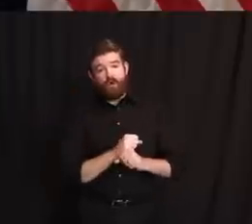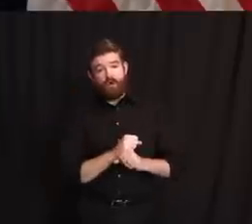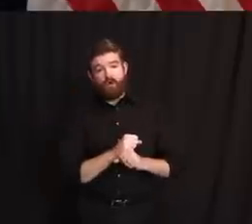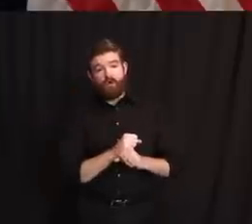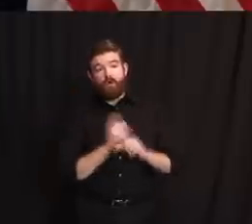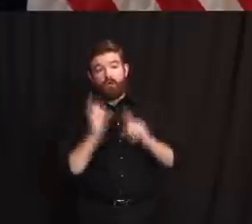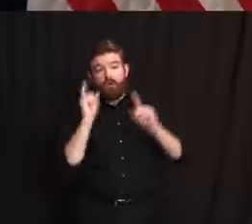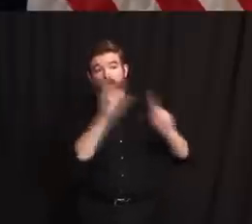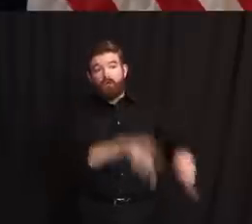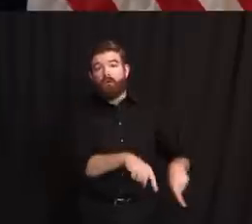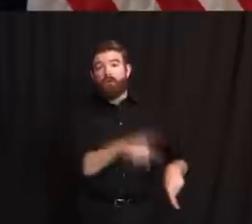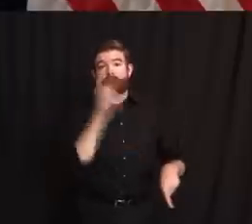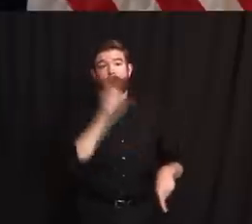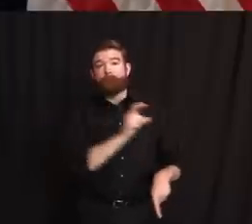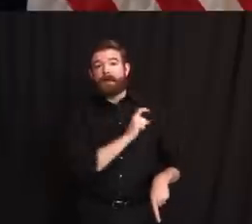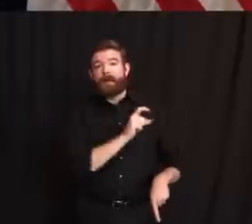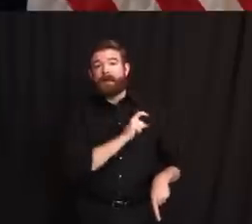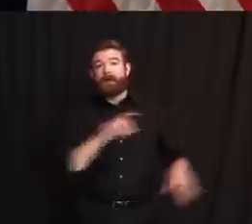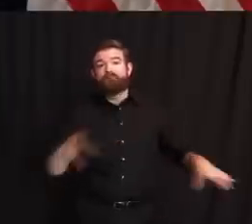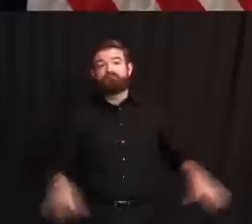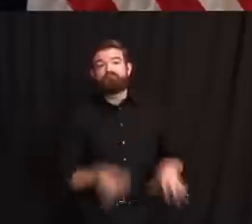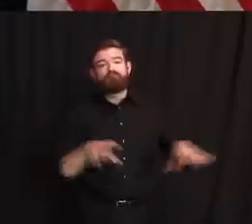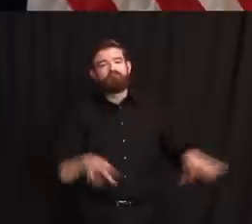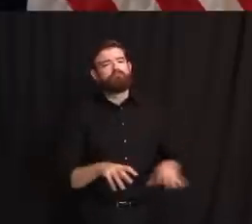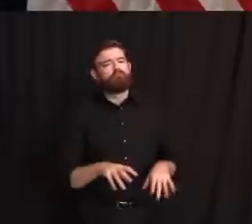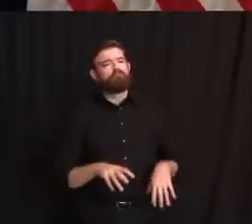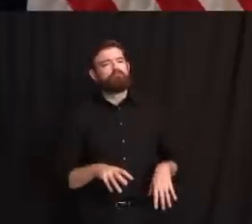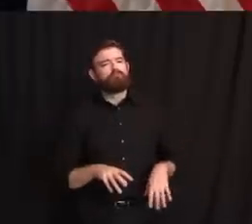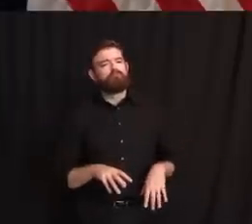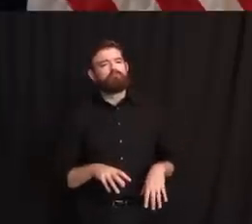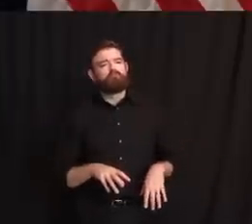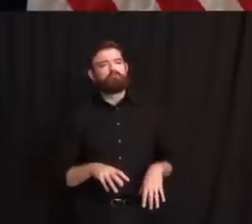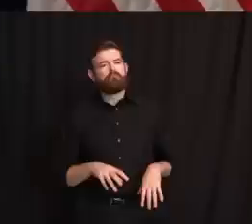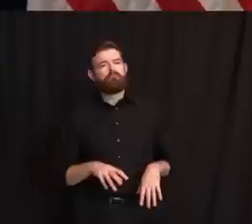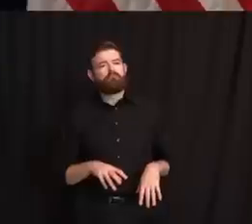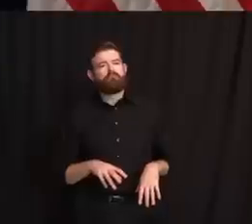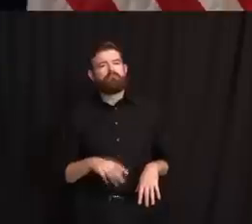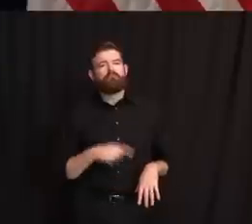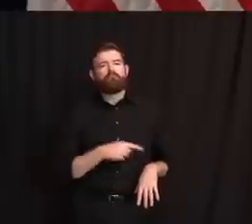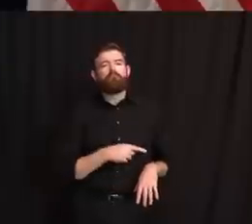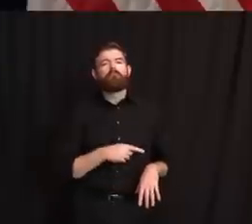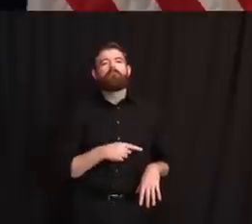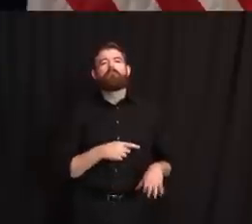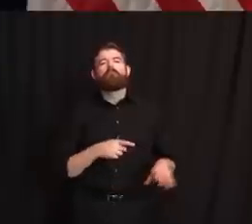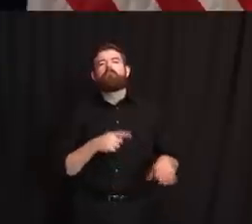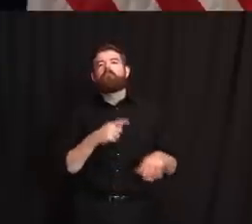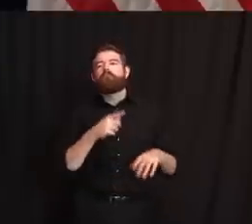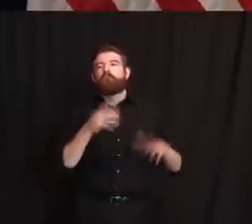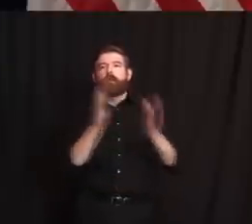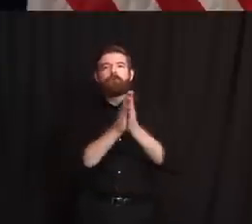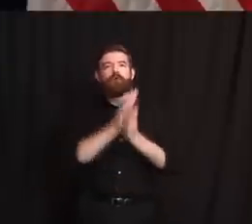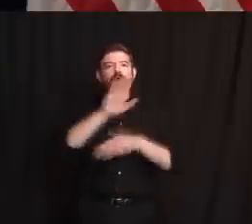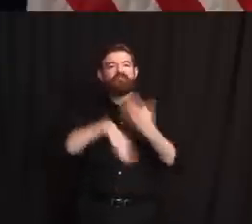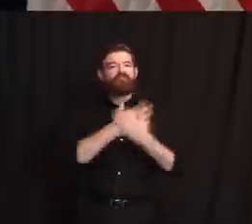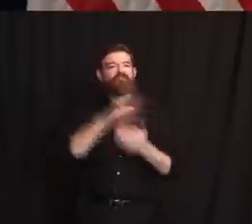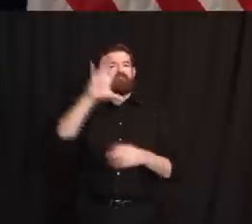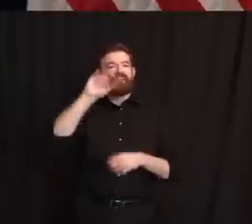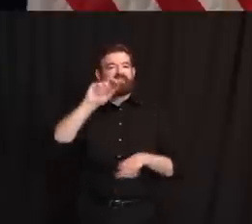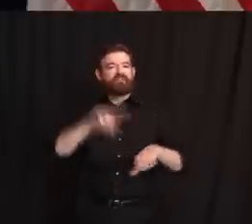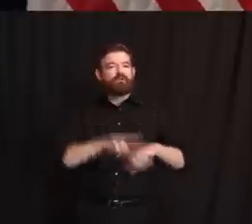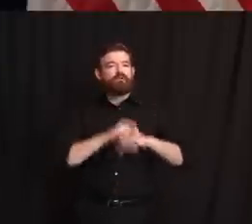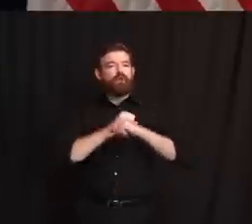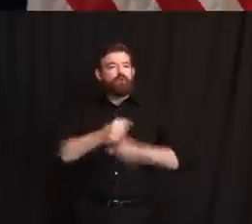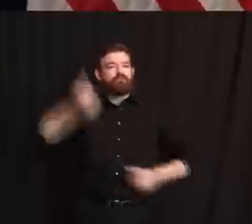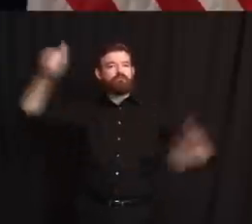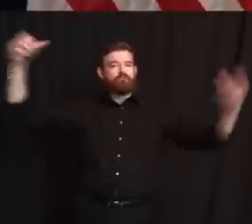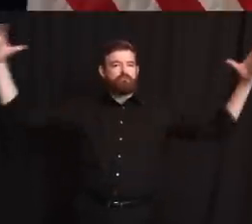I think, to all 50 guard generals. But in particular, I know it was made to the ones in proximity in the region and it